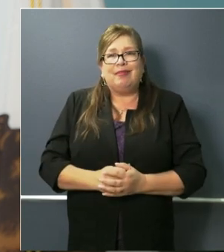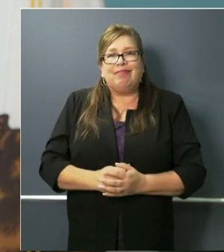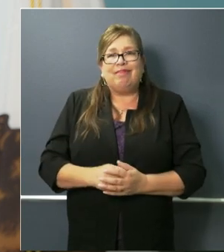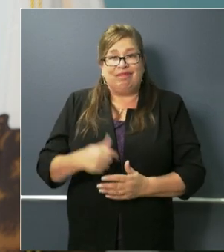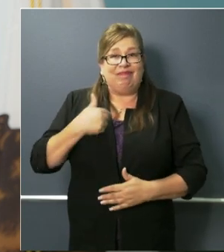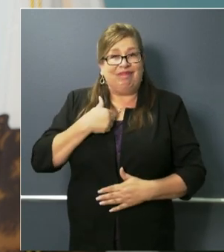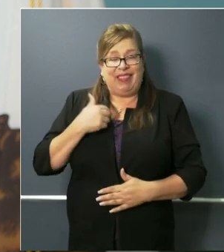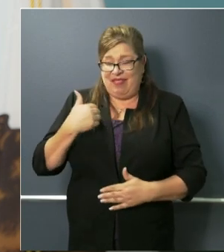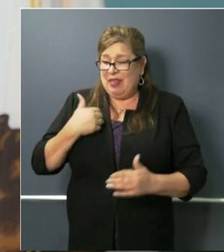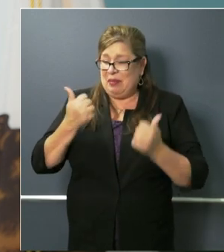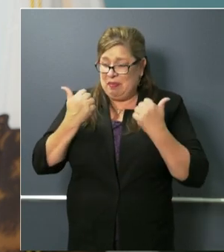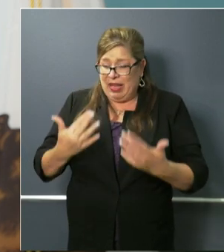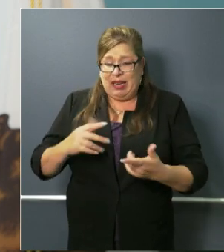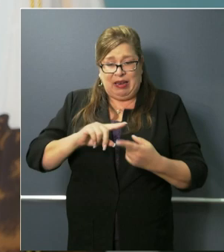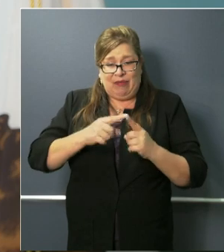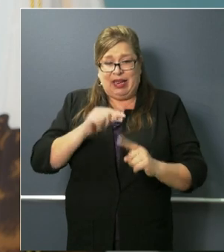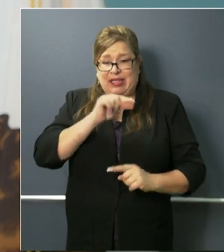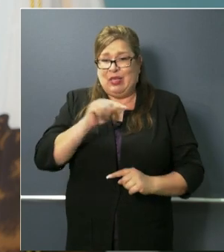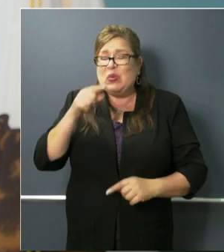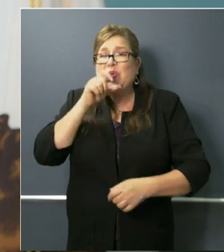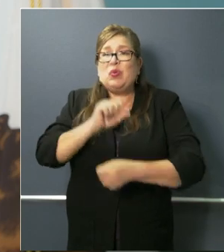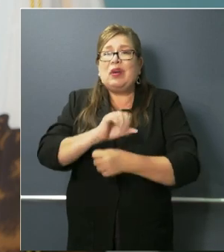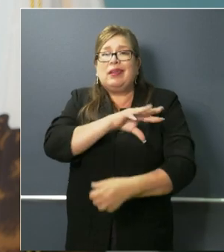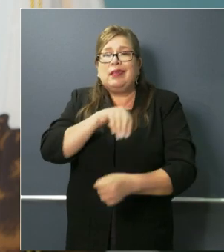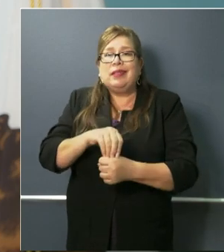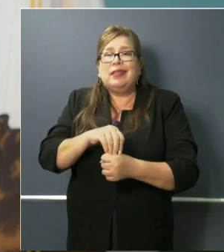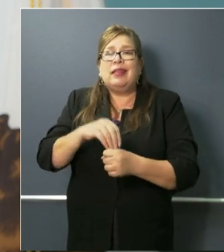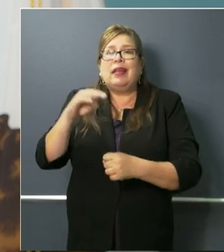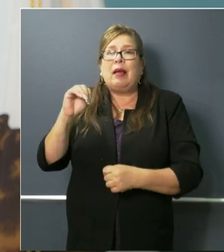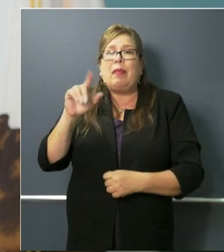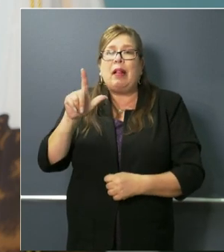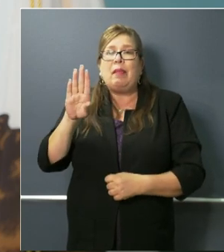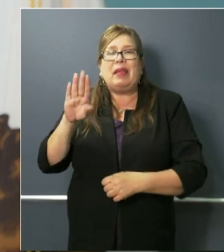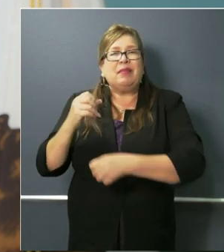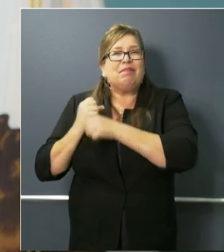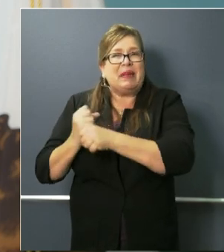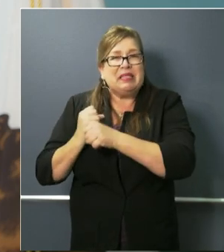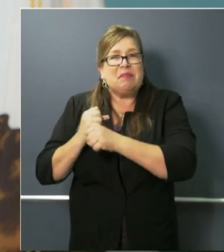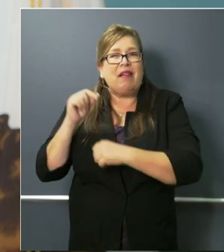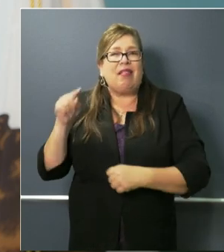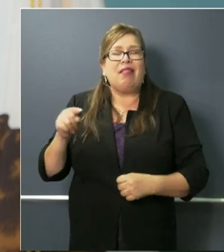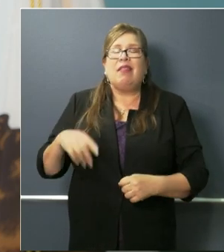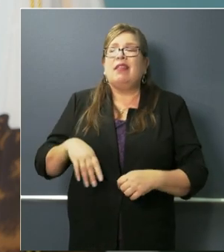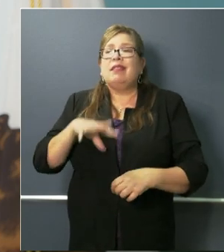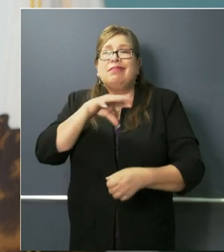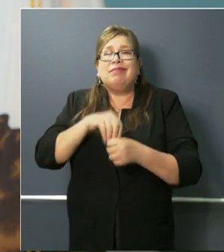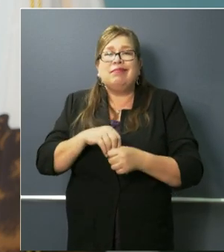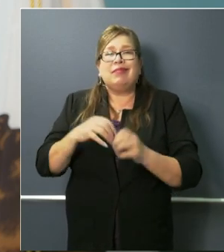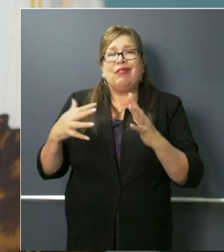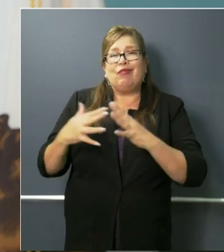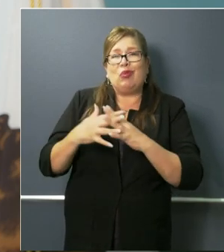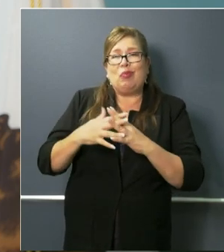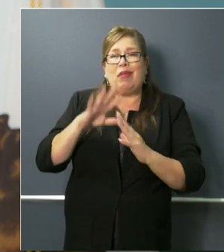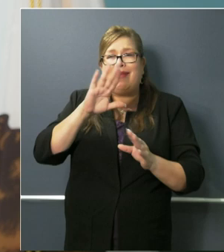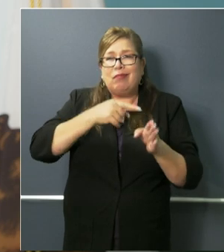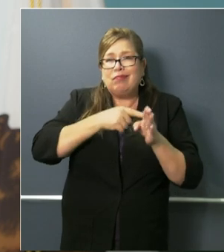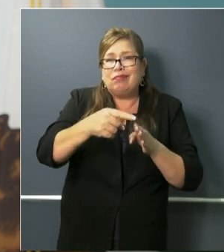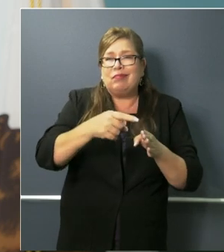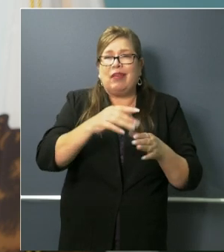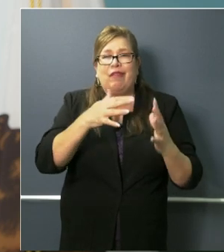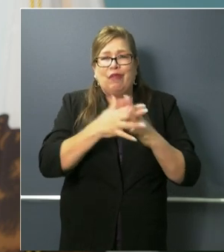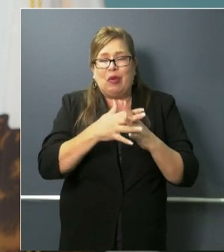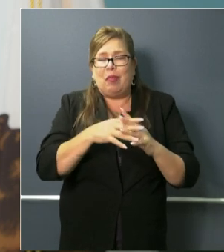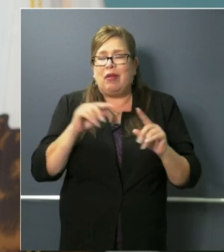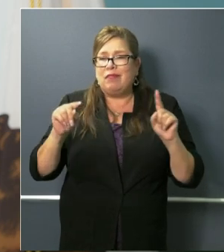uh in uh major league baseball and uh and in the nfl they've been asking me in fact a well-known athlete just asked me